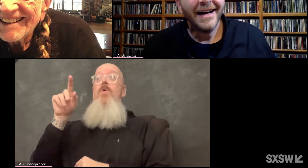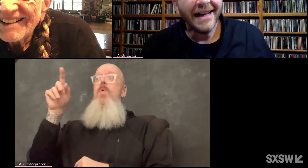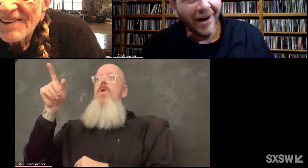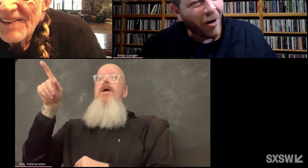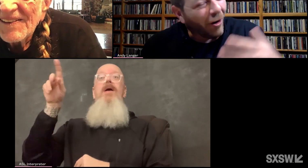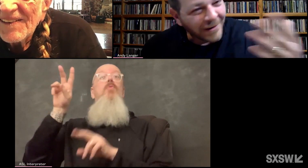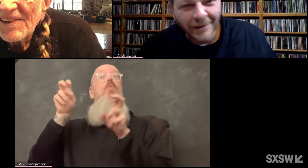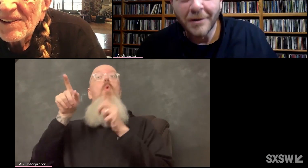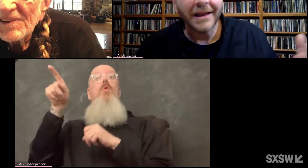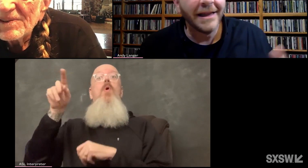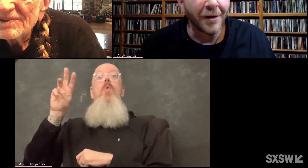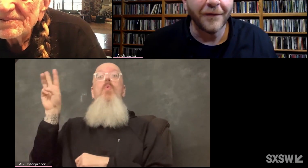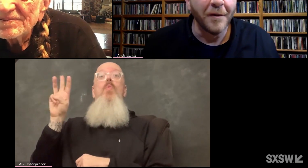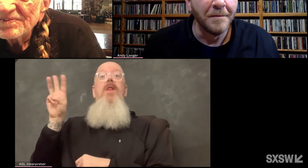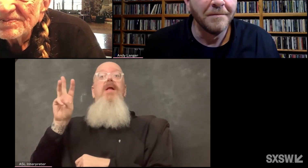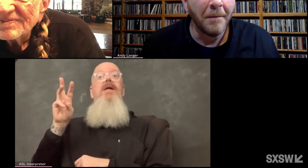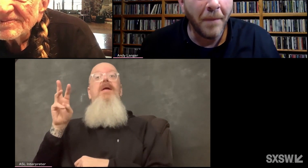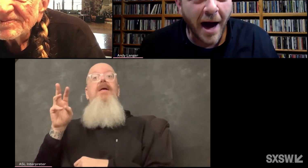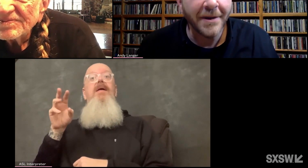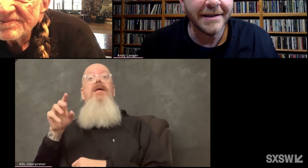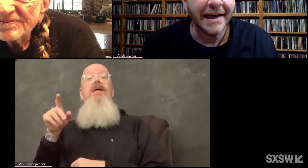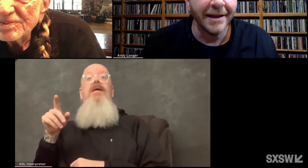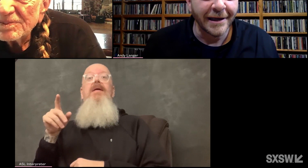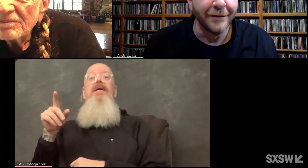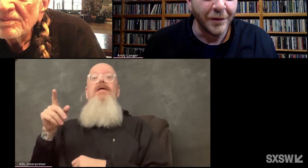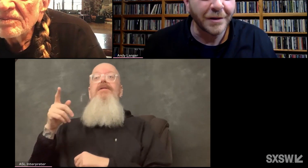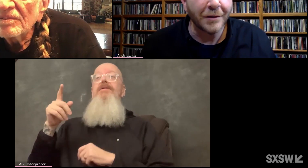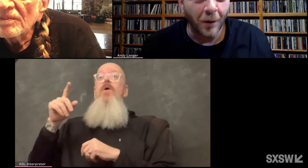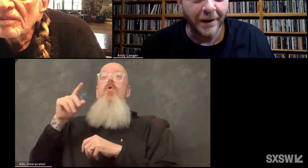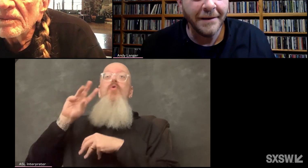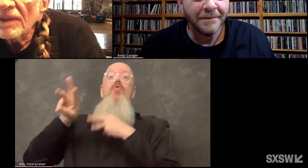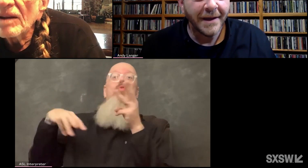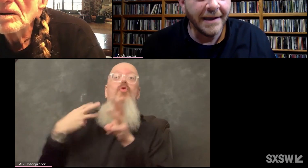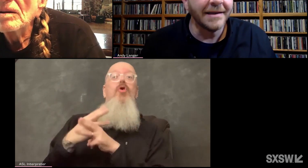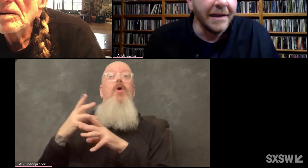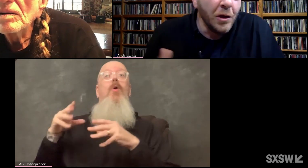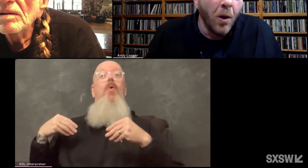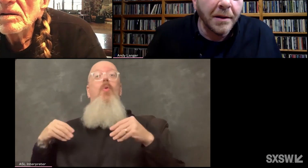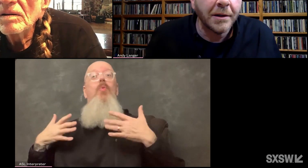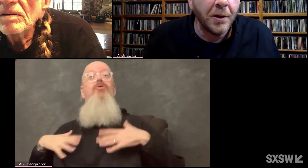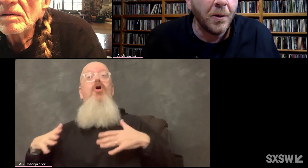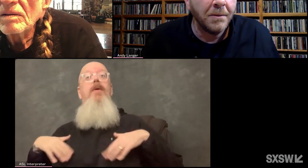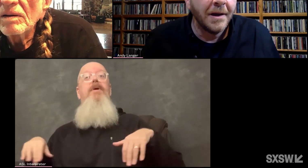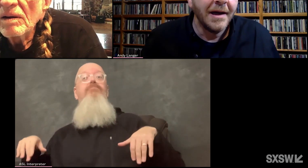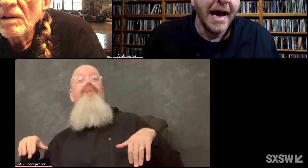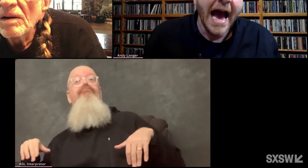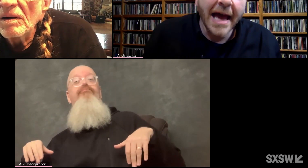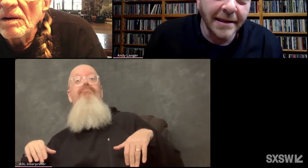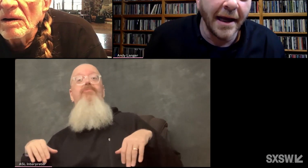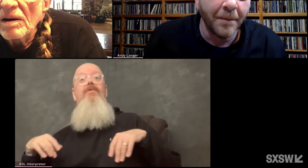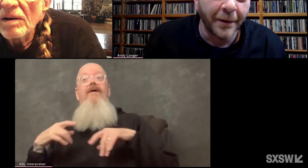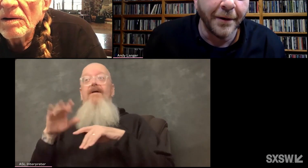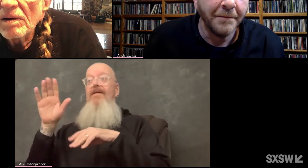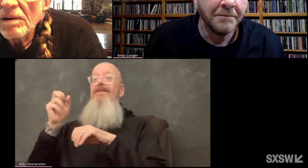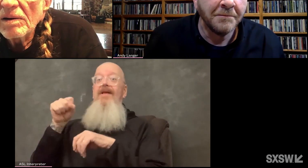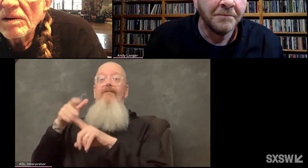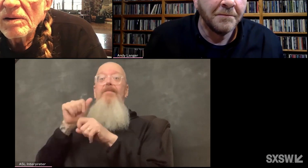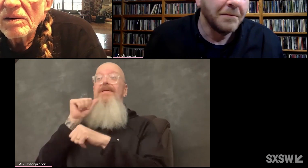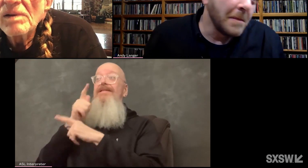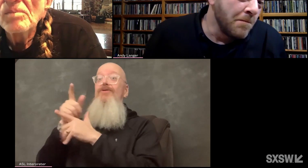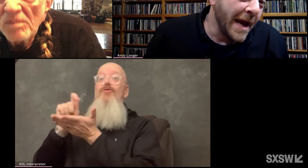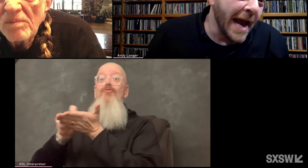But also clear from Bobby's telling of your story is that you also had a temper,